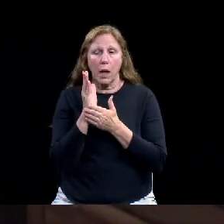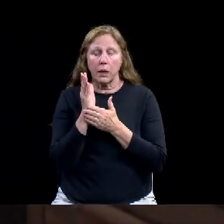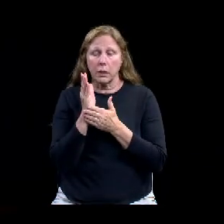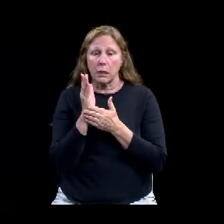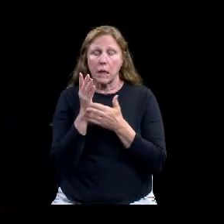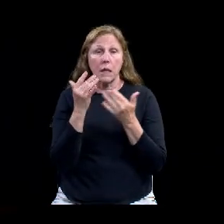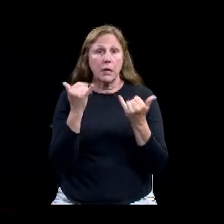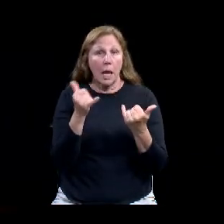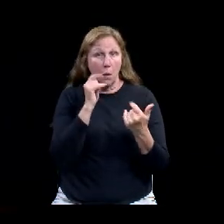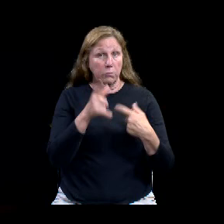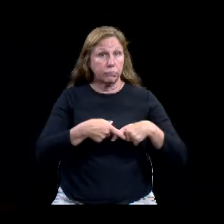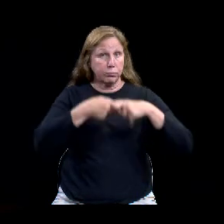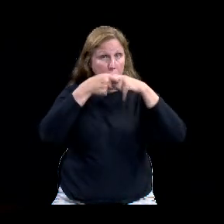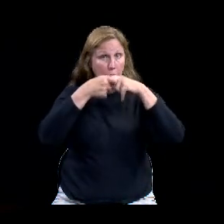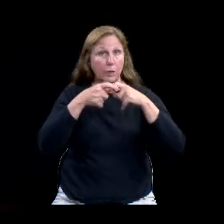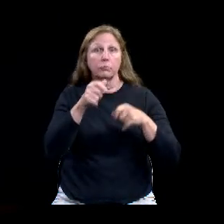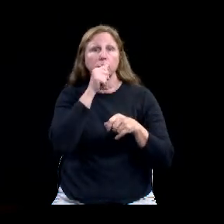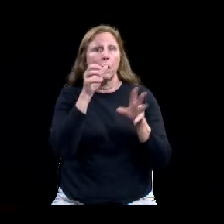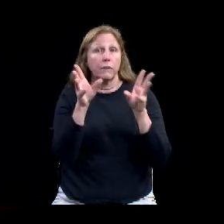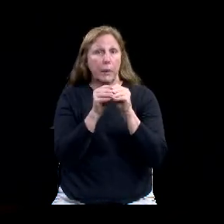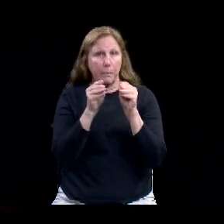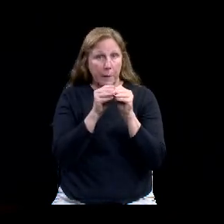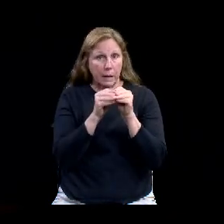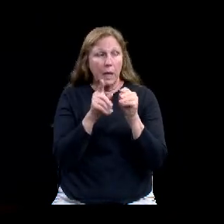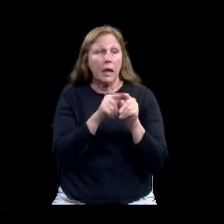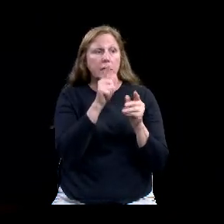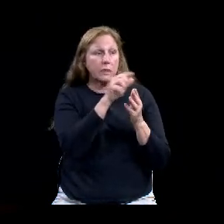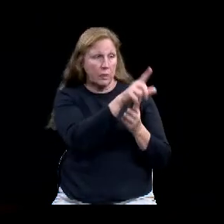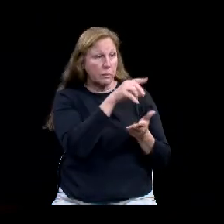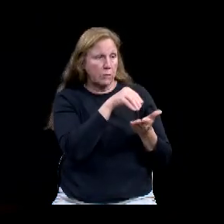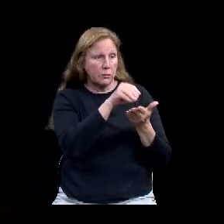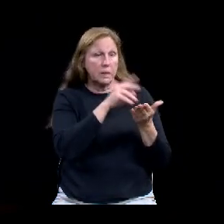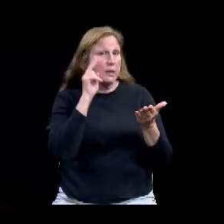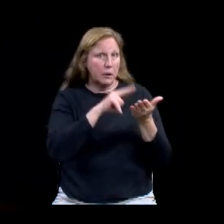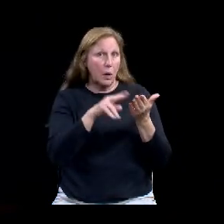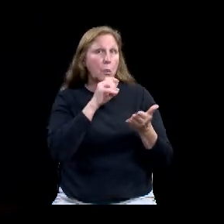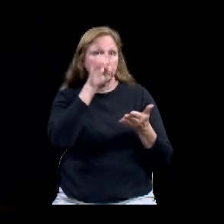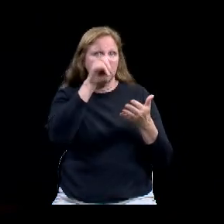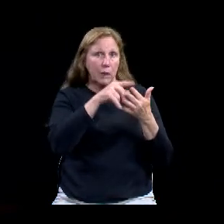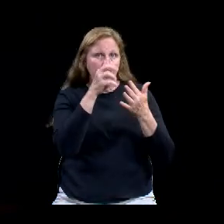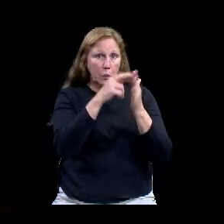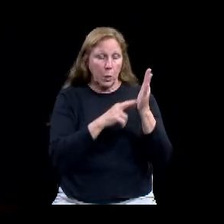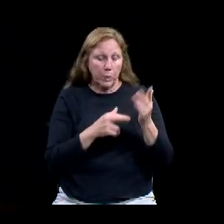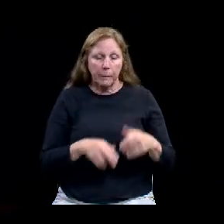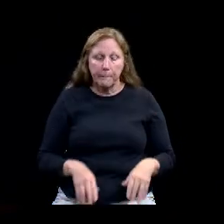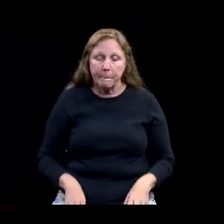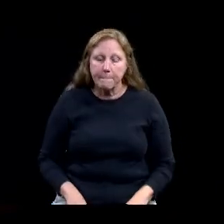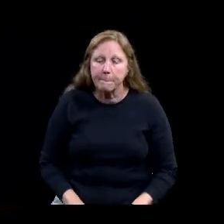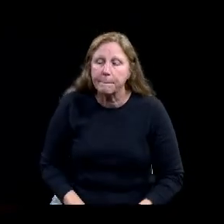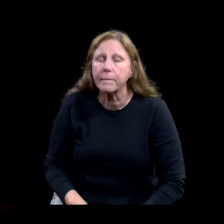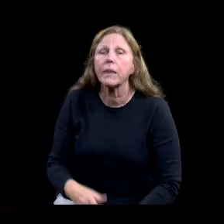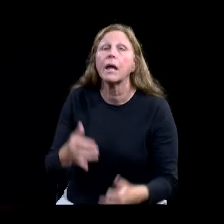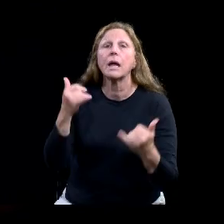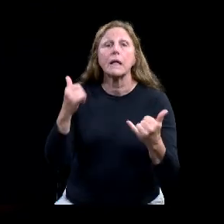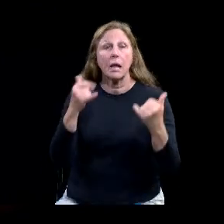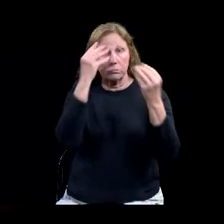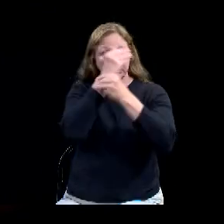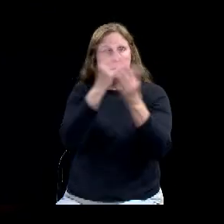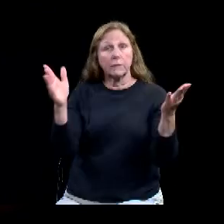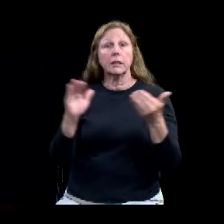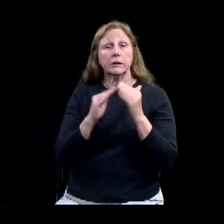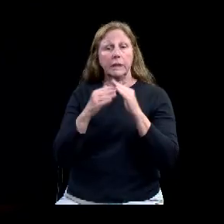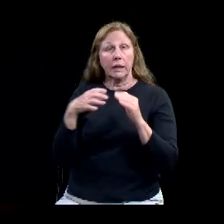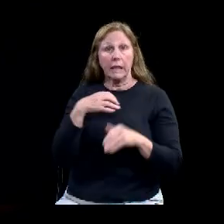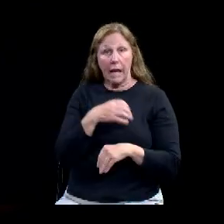Notice is hereby given the city council will go into executive session in accordance with the following provisions. One attorney briefing, Texas Open Meetings Act, section